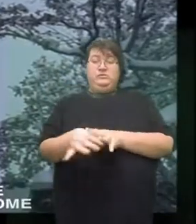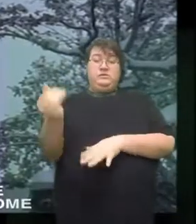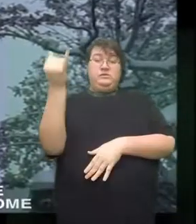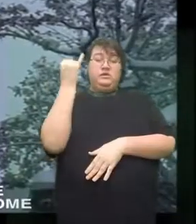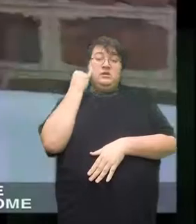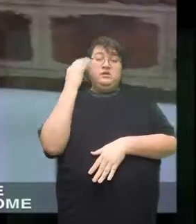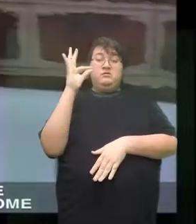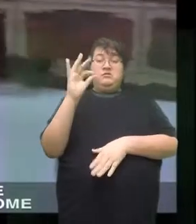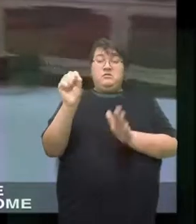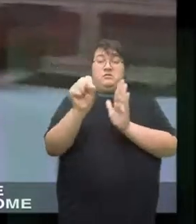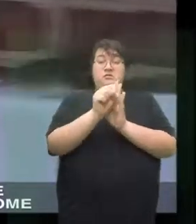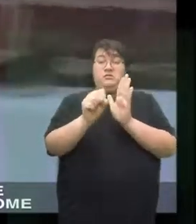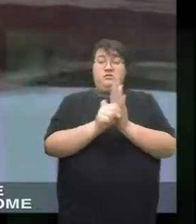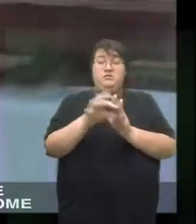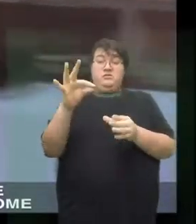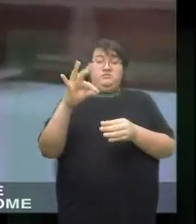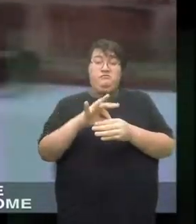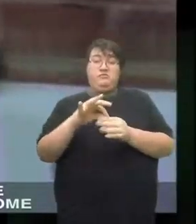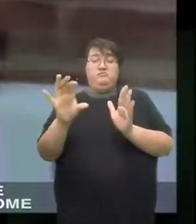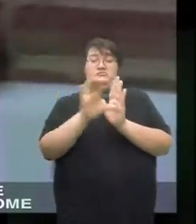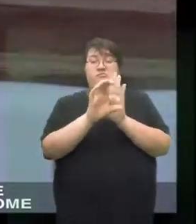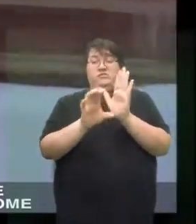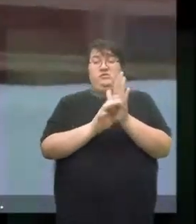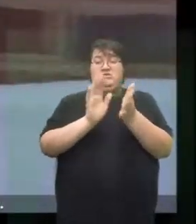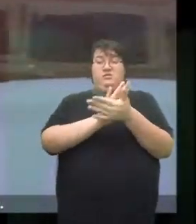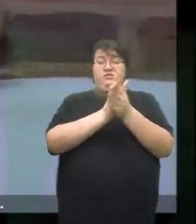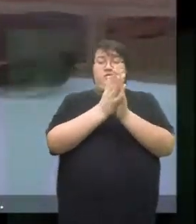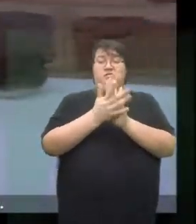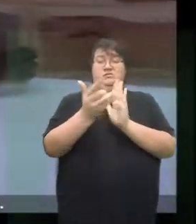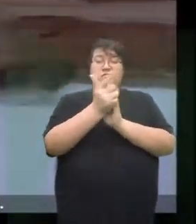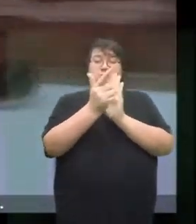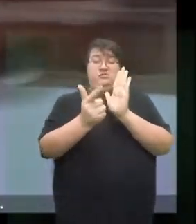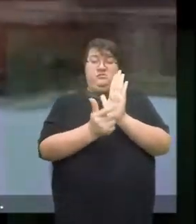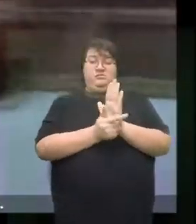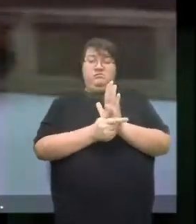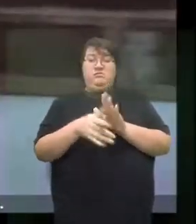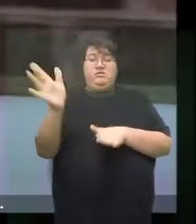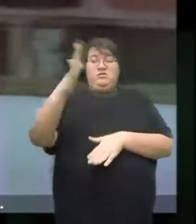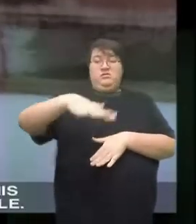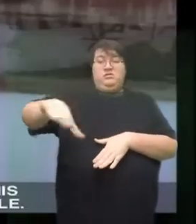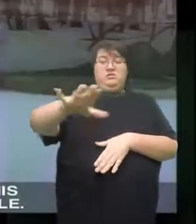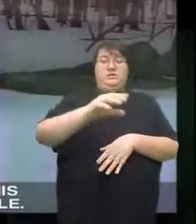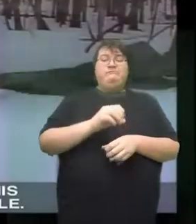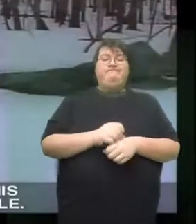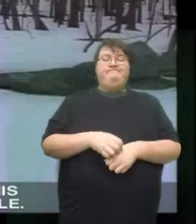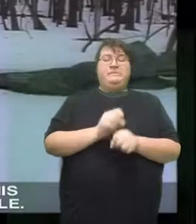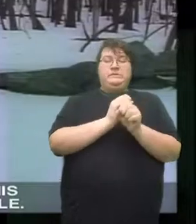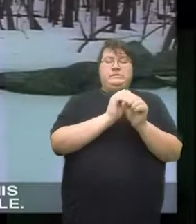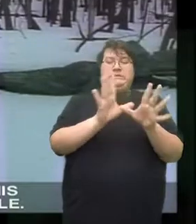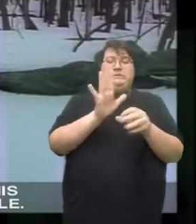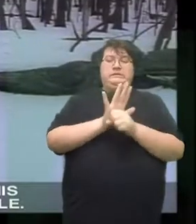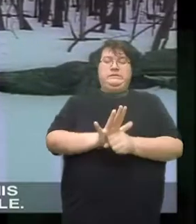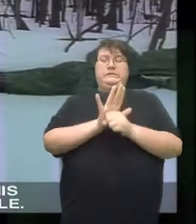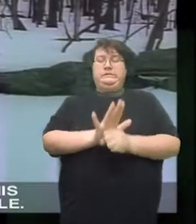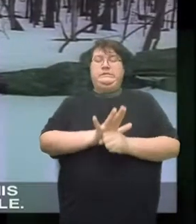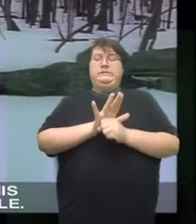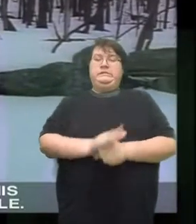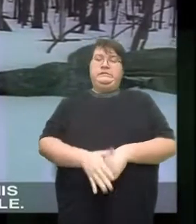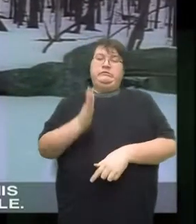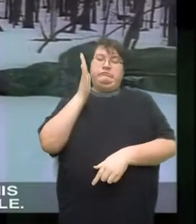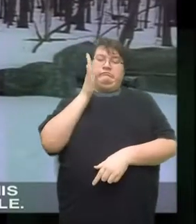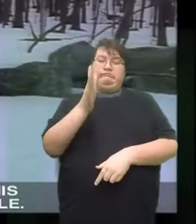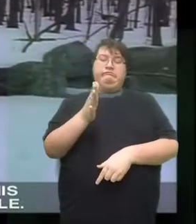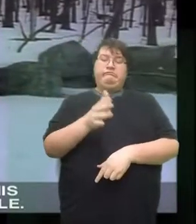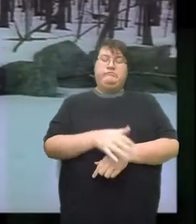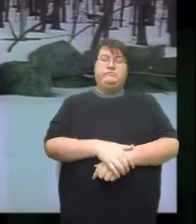If nine states ratify, the constitution will become the law of the land. But it is clear that this will be an uphill